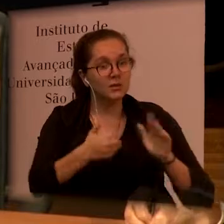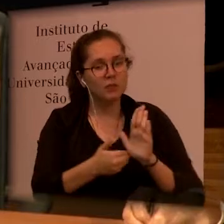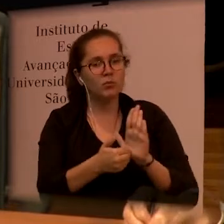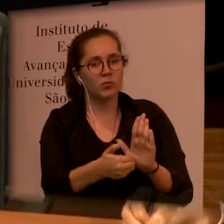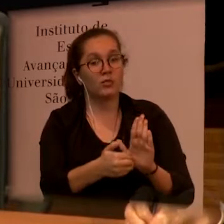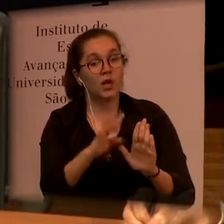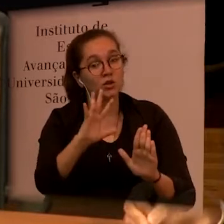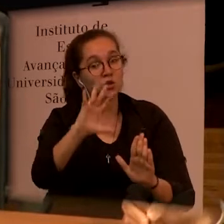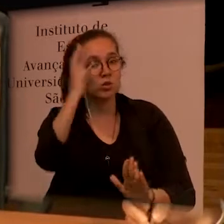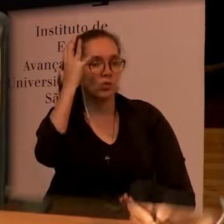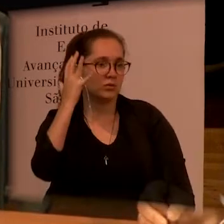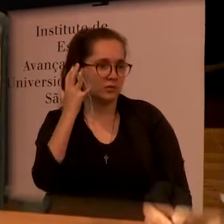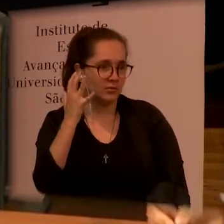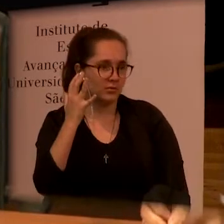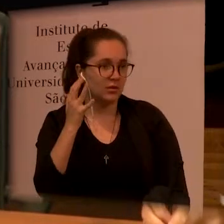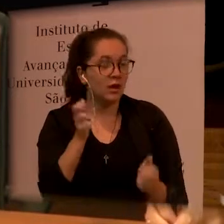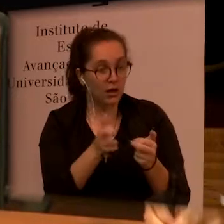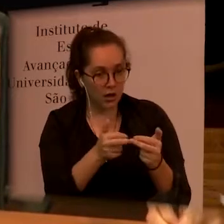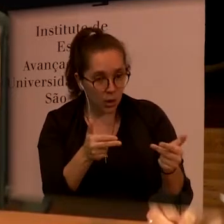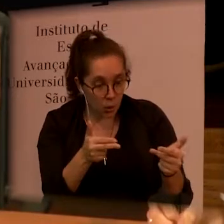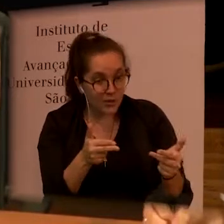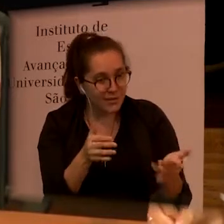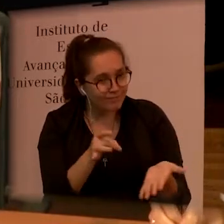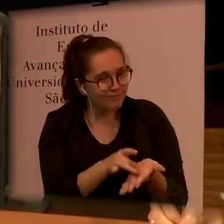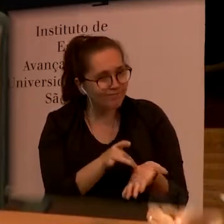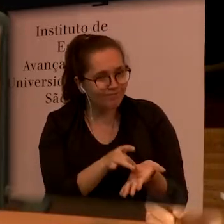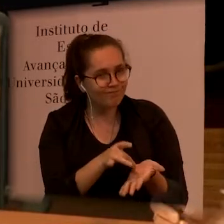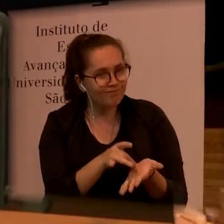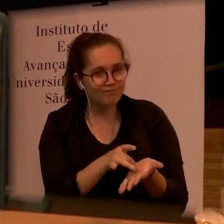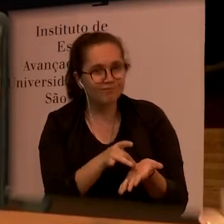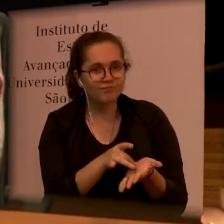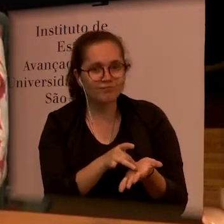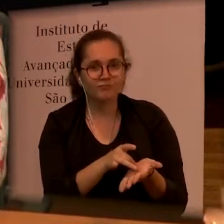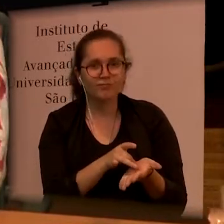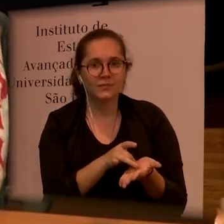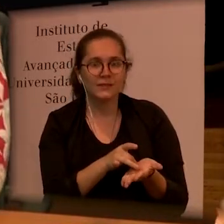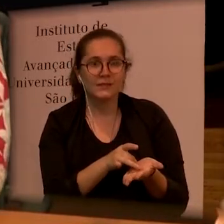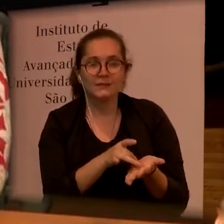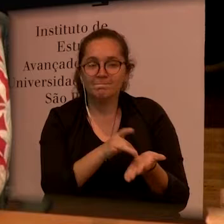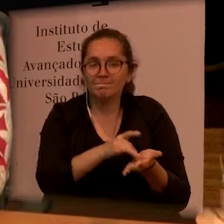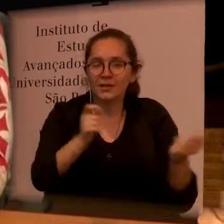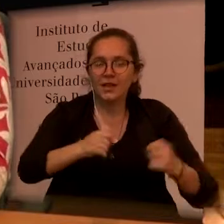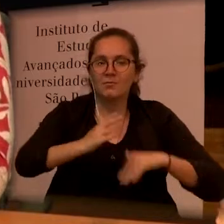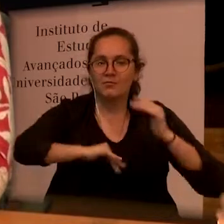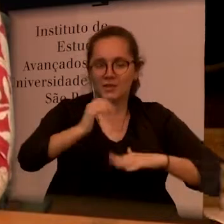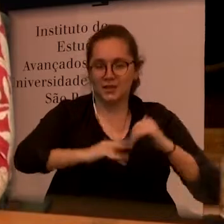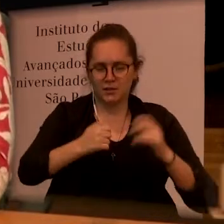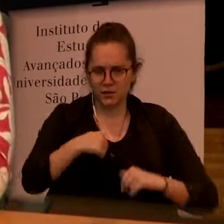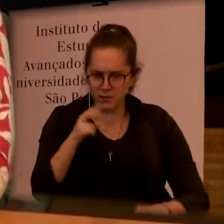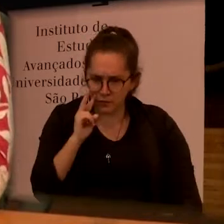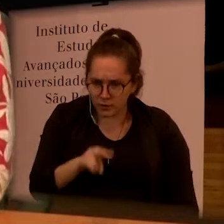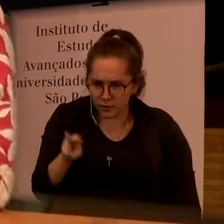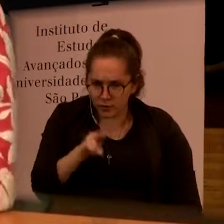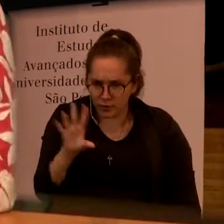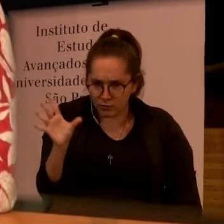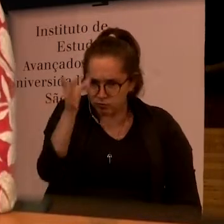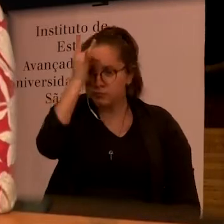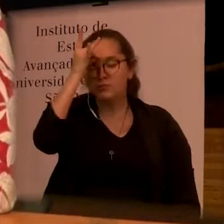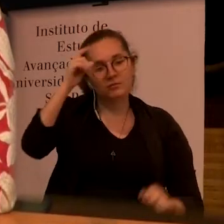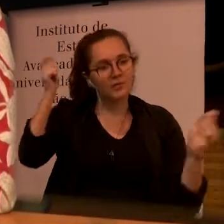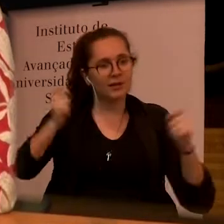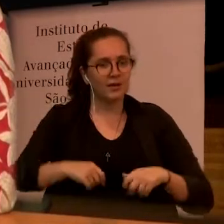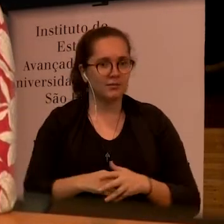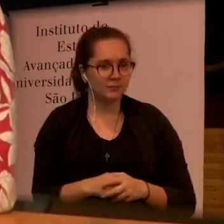and things that can be done feasibly and cheaply to allow inclusion and just